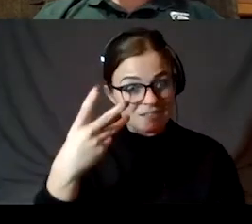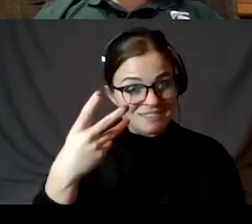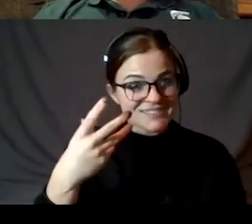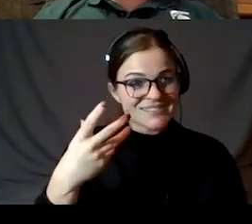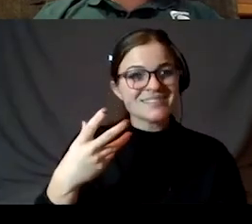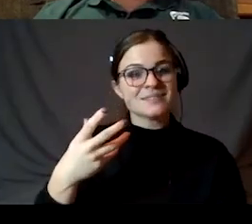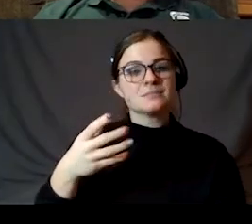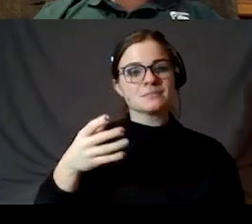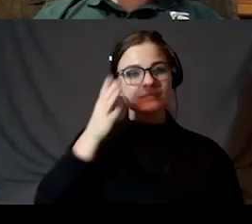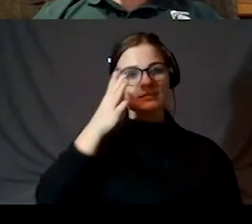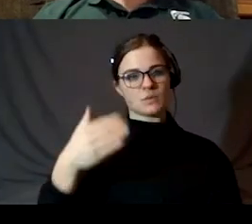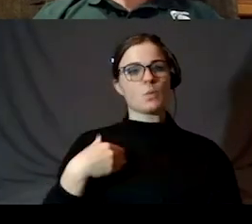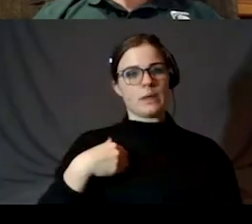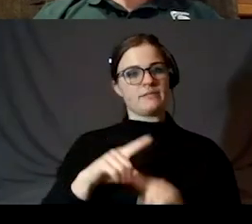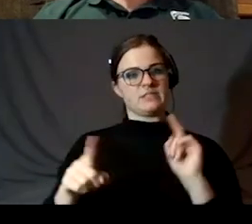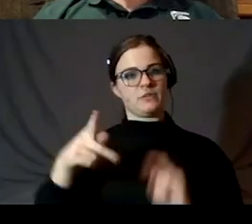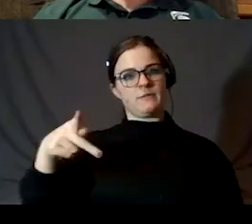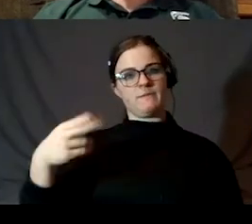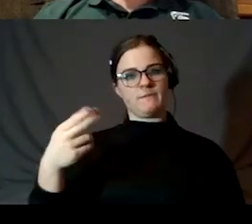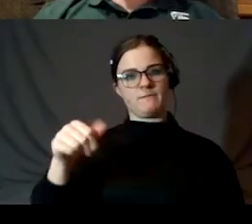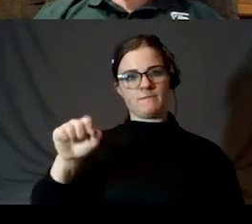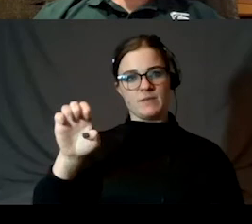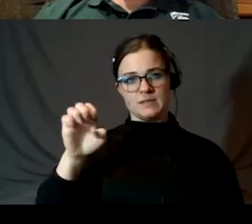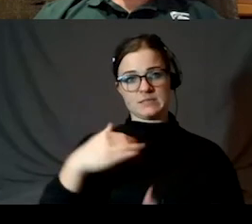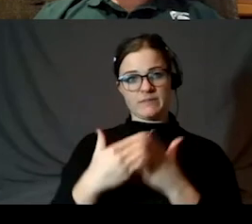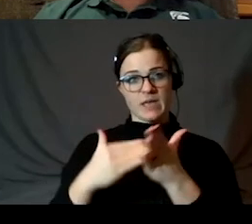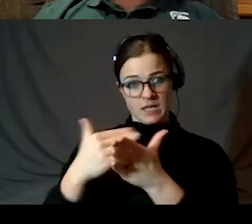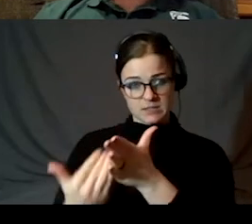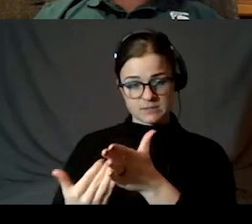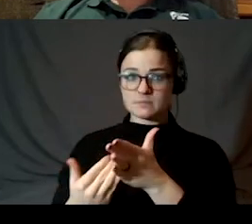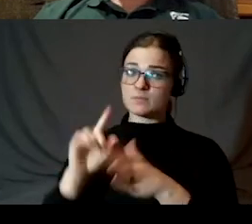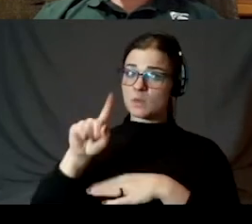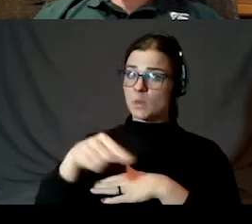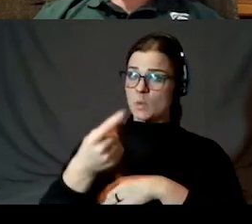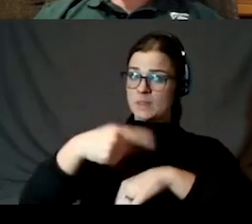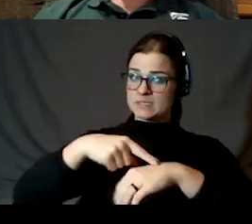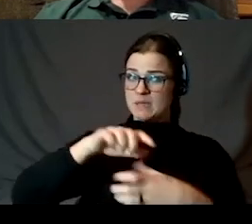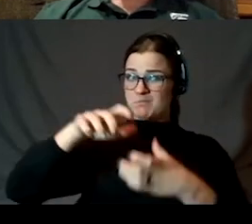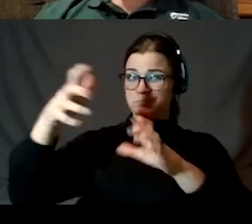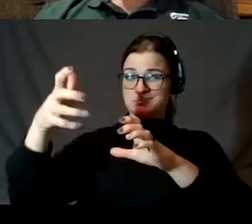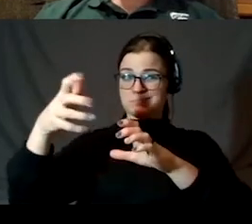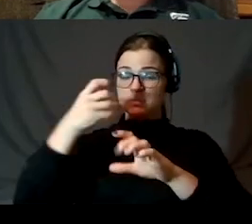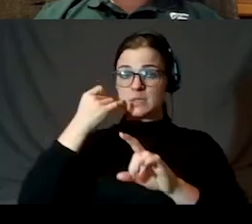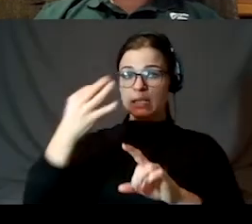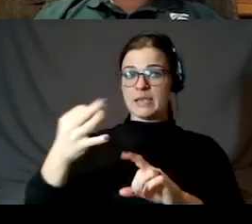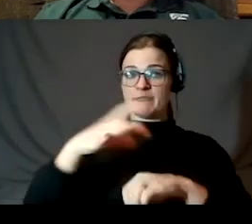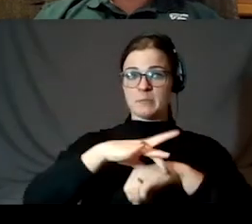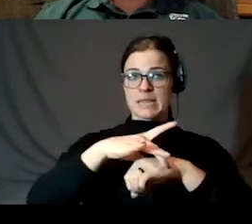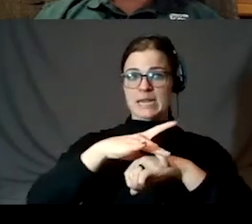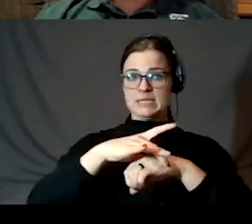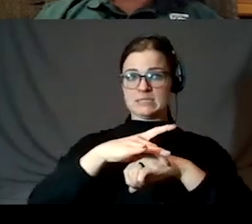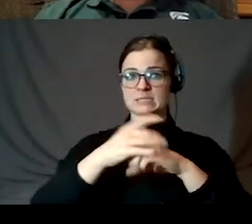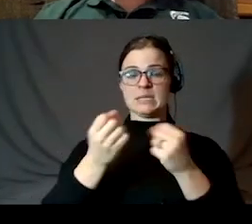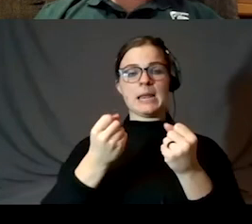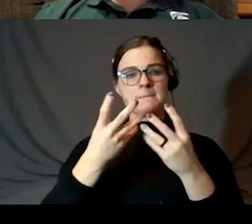have phases. The only place this might be goofed up is when you have planets in multiple star